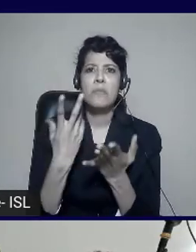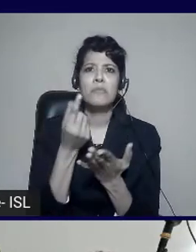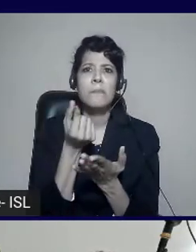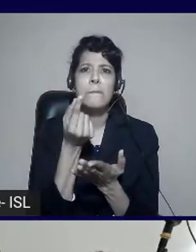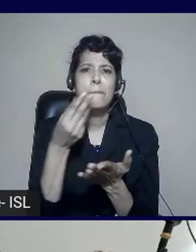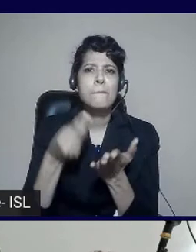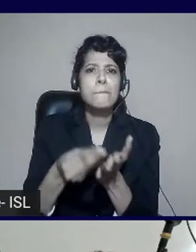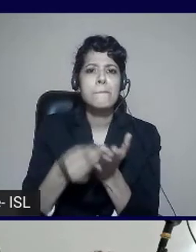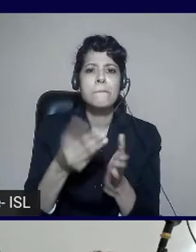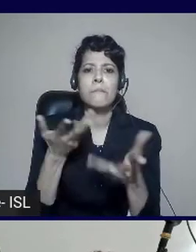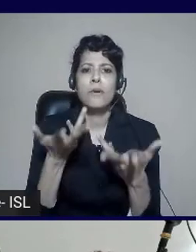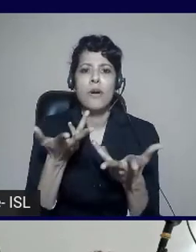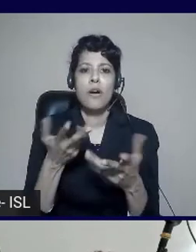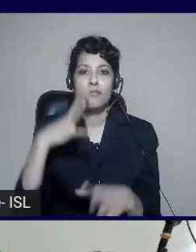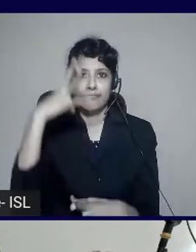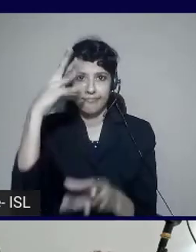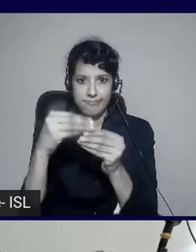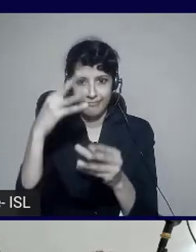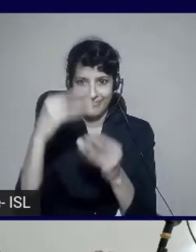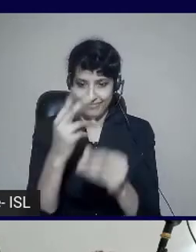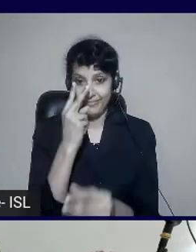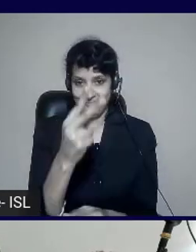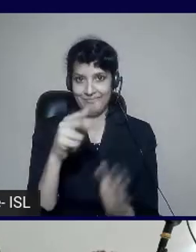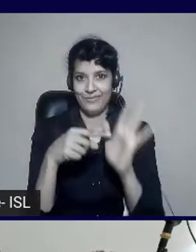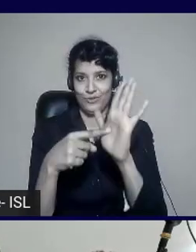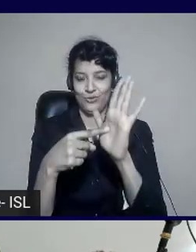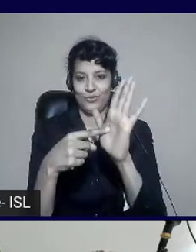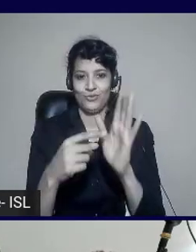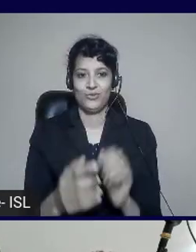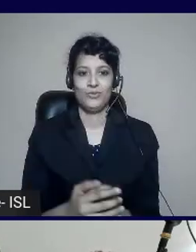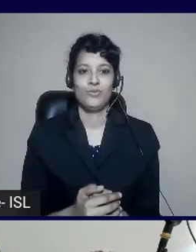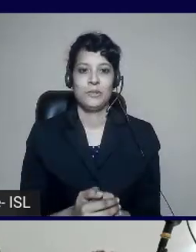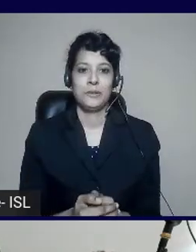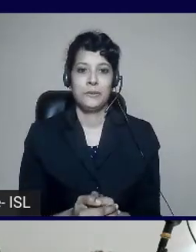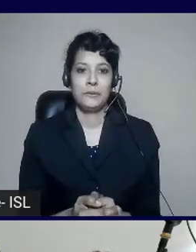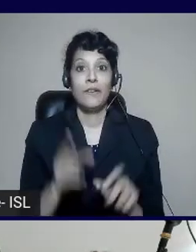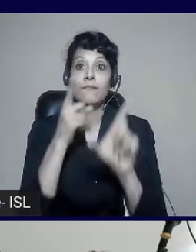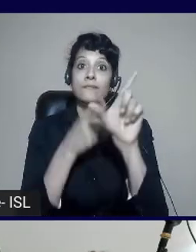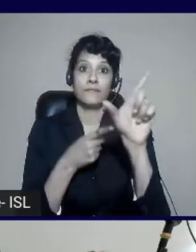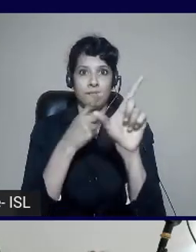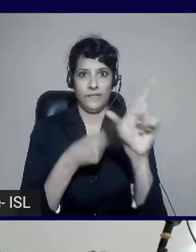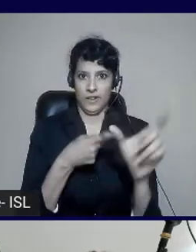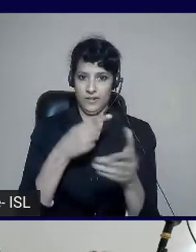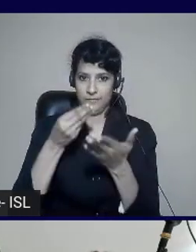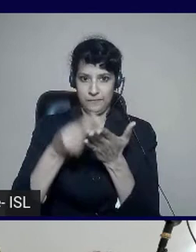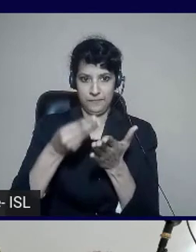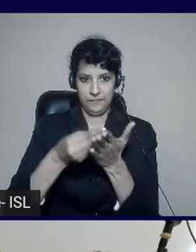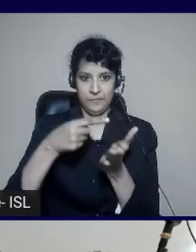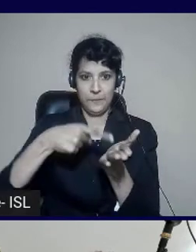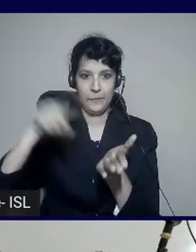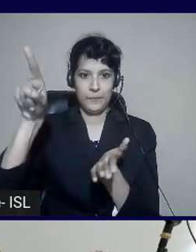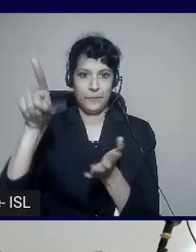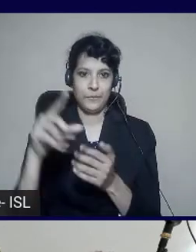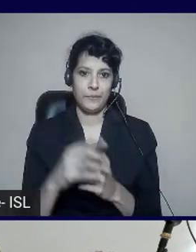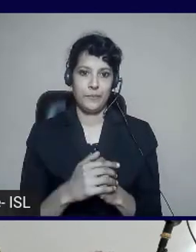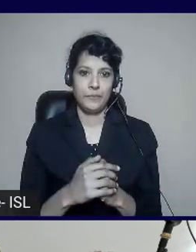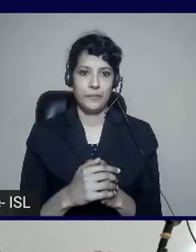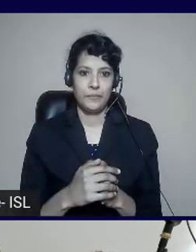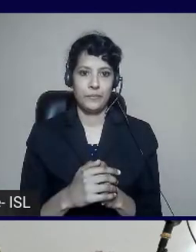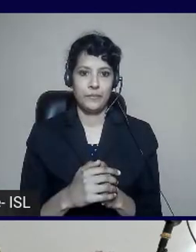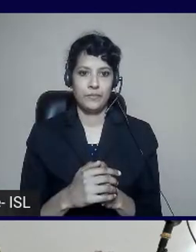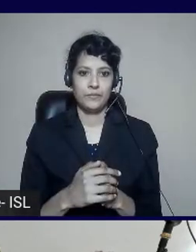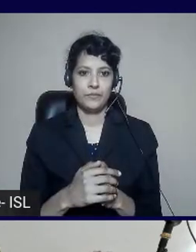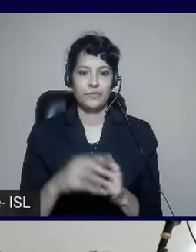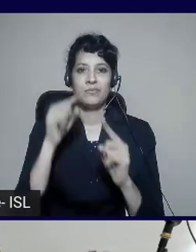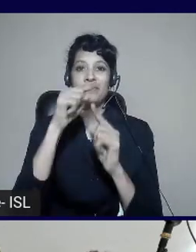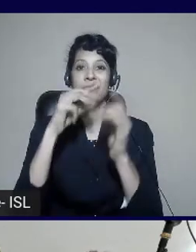And in that example that I showed you there in the slides is the how to create an Immersive Reader. But it's pretty simple. You have a script